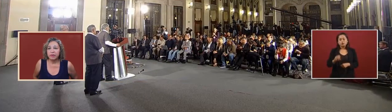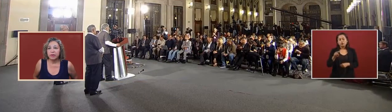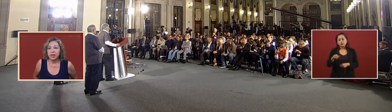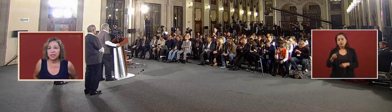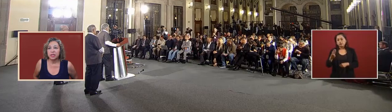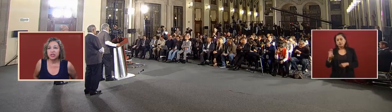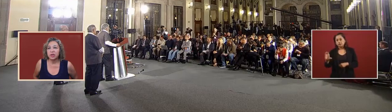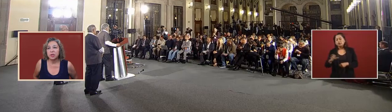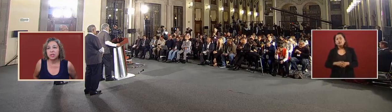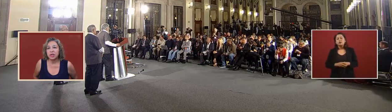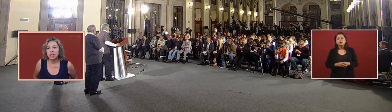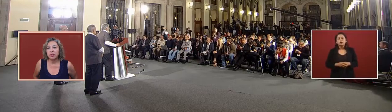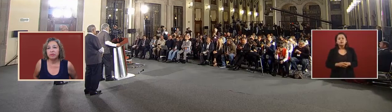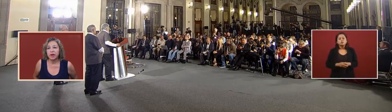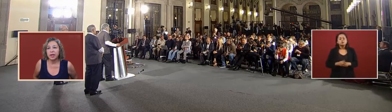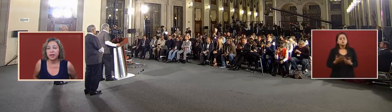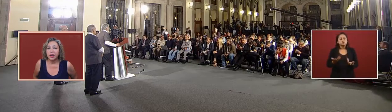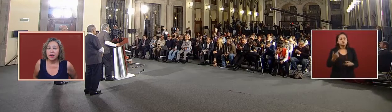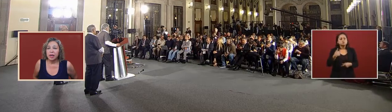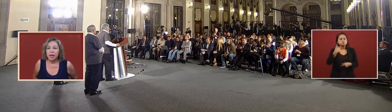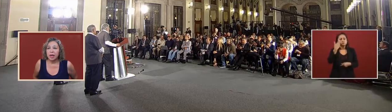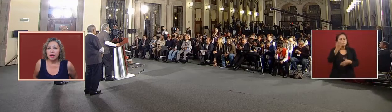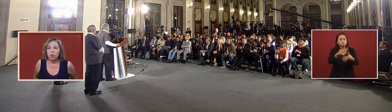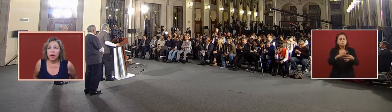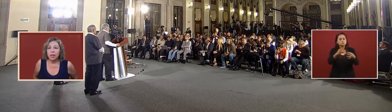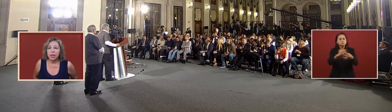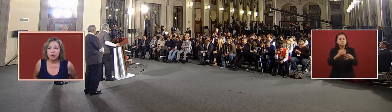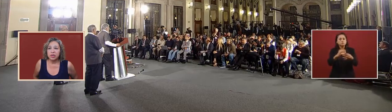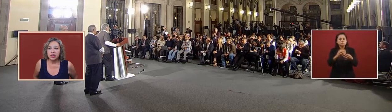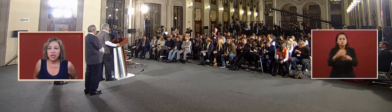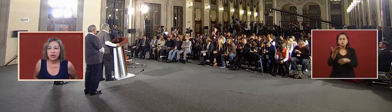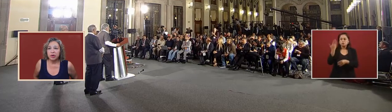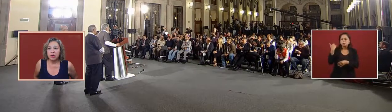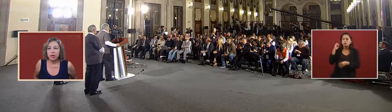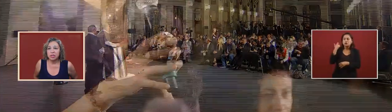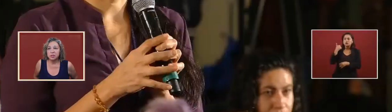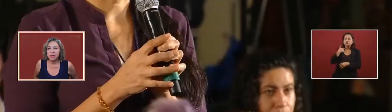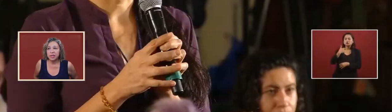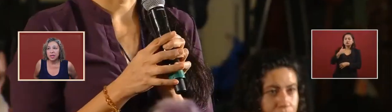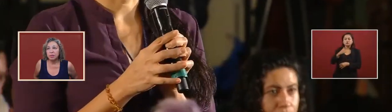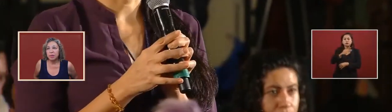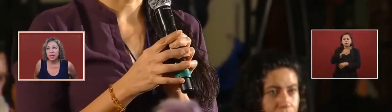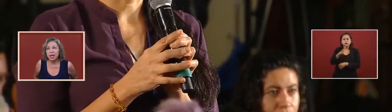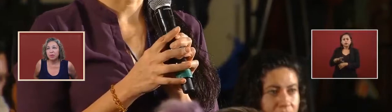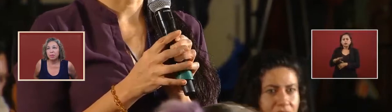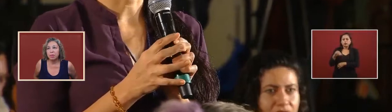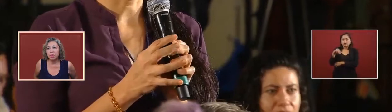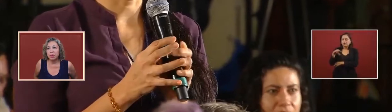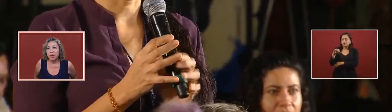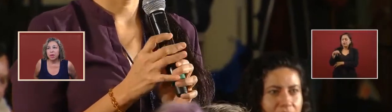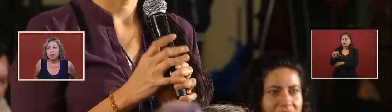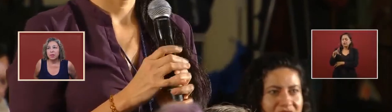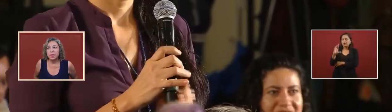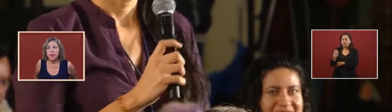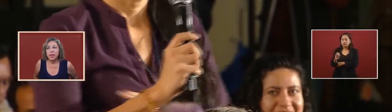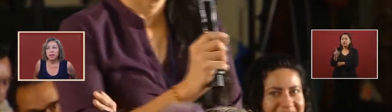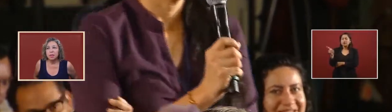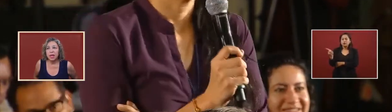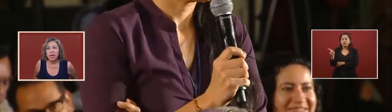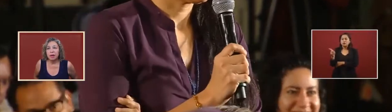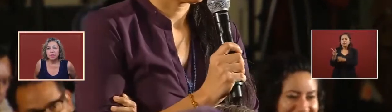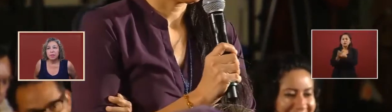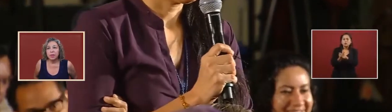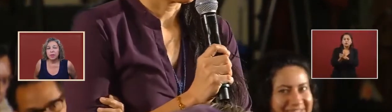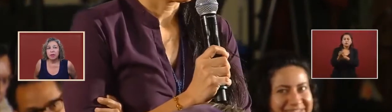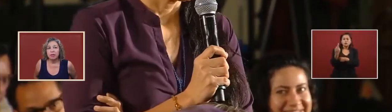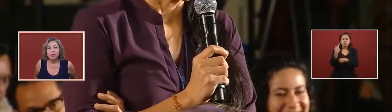uh she wants to clarify a while ago the general herzman said but he wrote they repeated in the